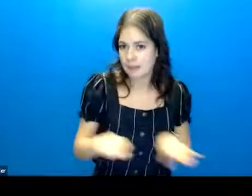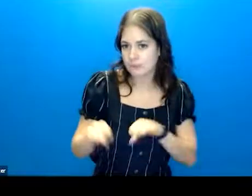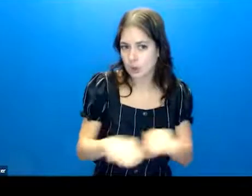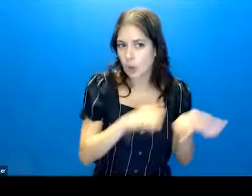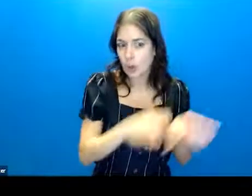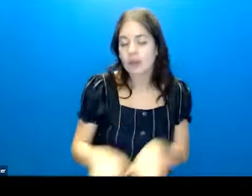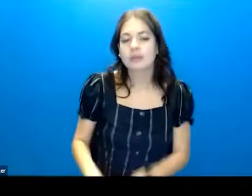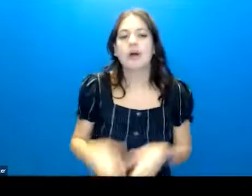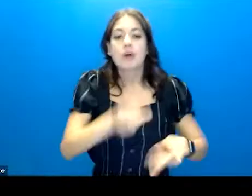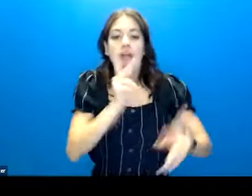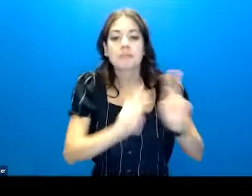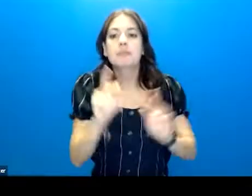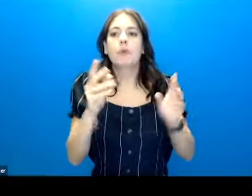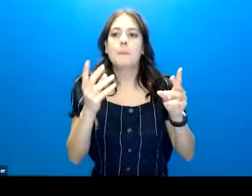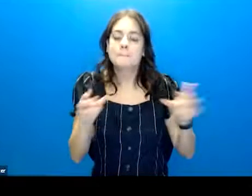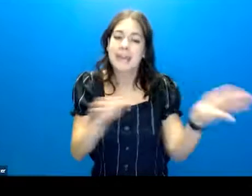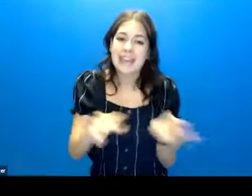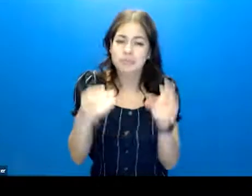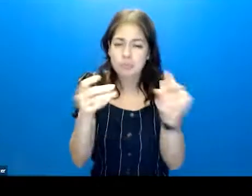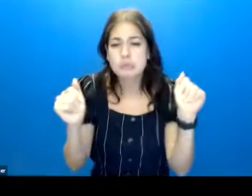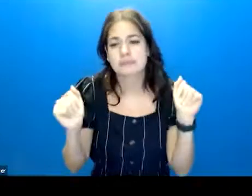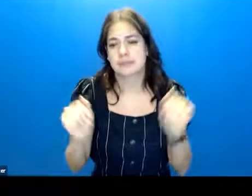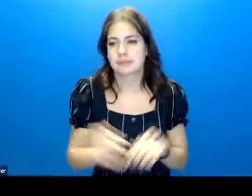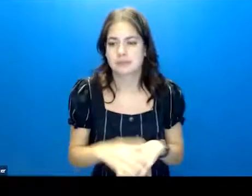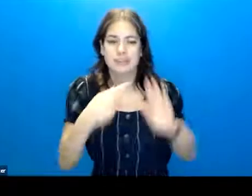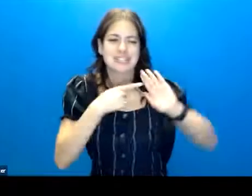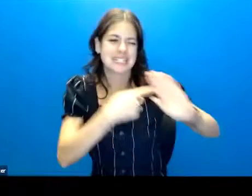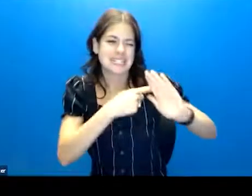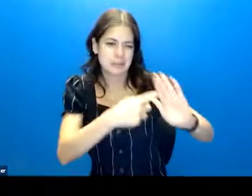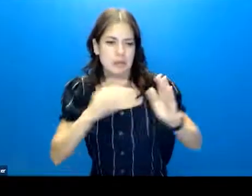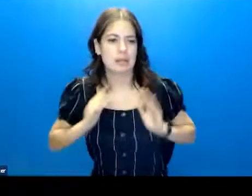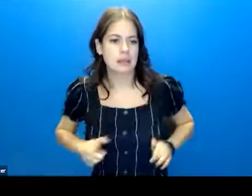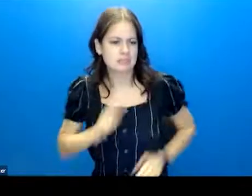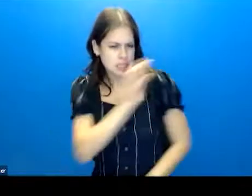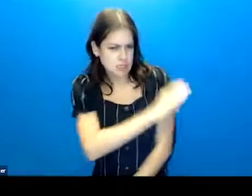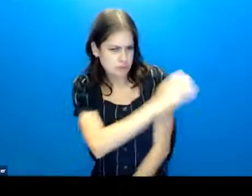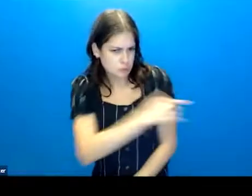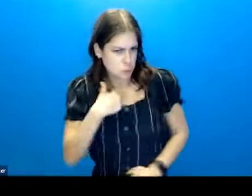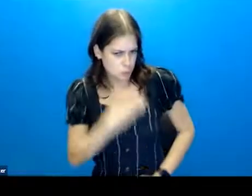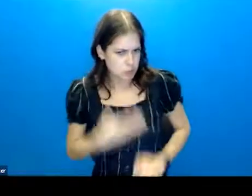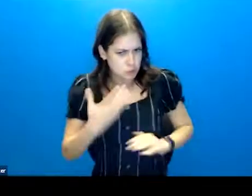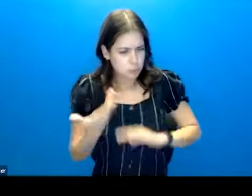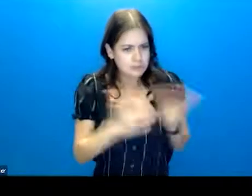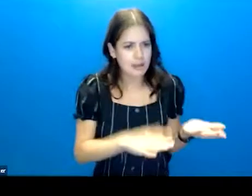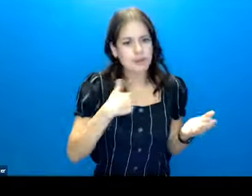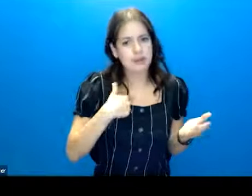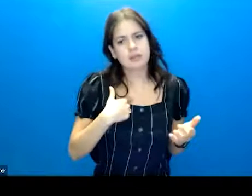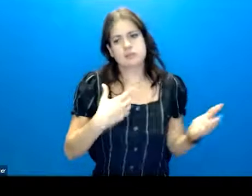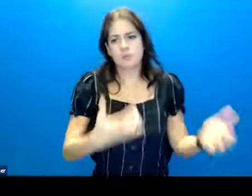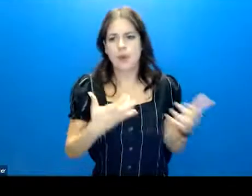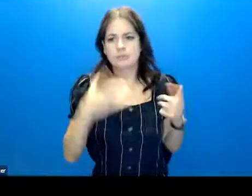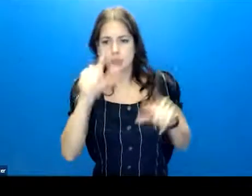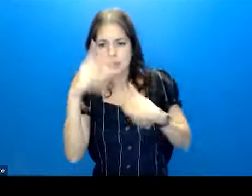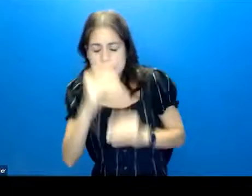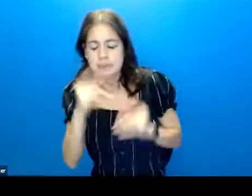Lots of folks act impulsively. So here's an example. Clinician, have you wished you were dead or wished you could go to sleep and not wake up? Client,